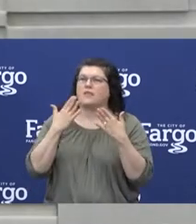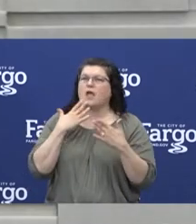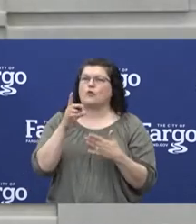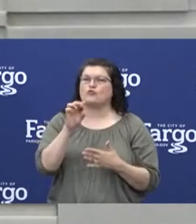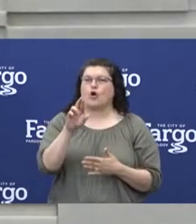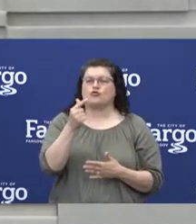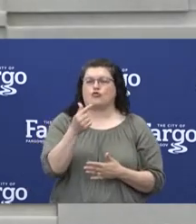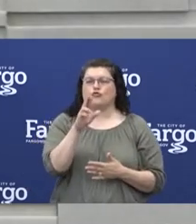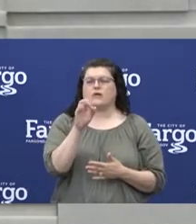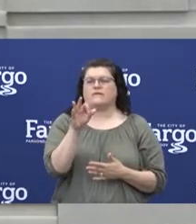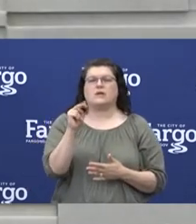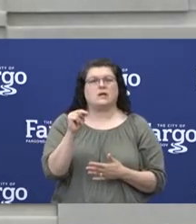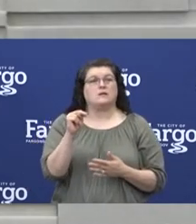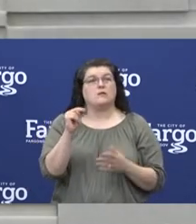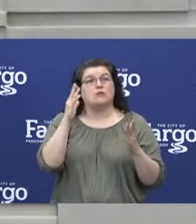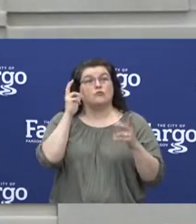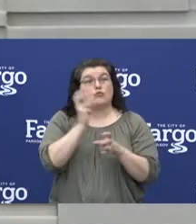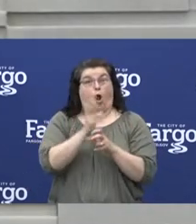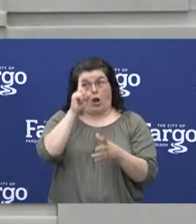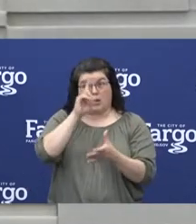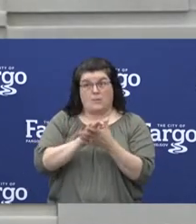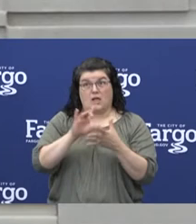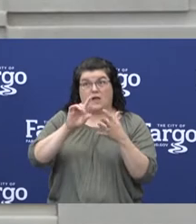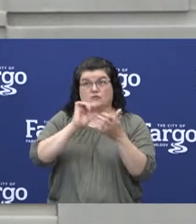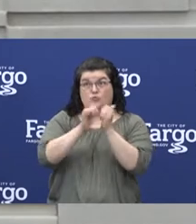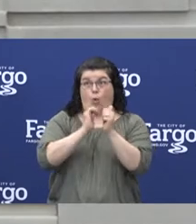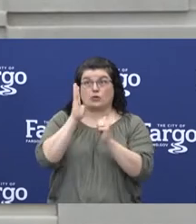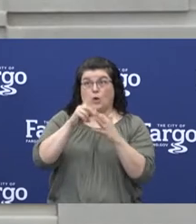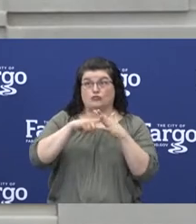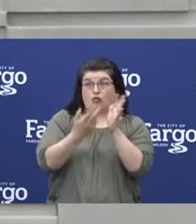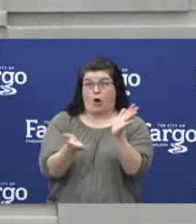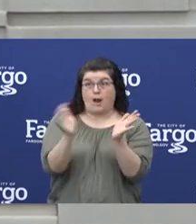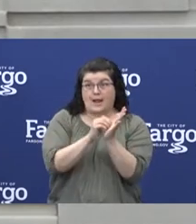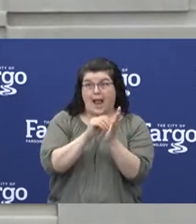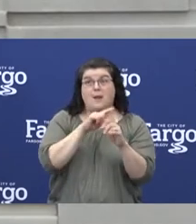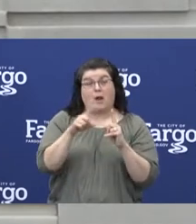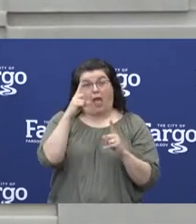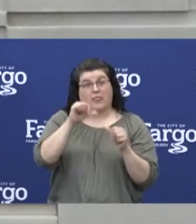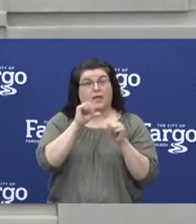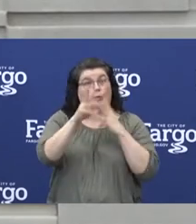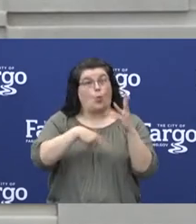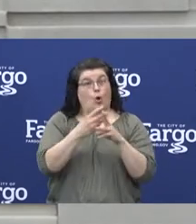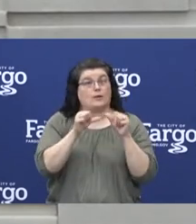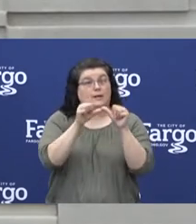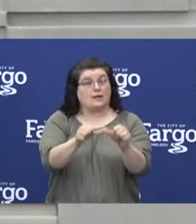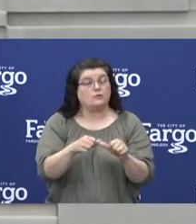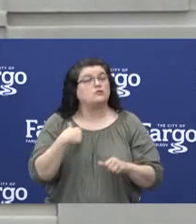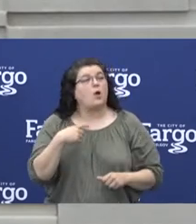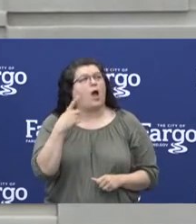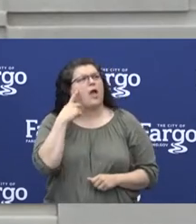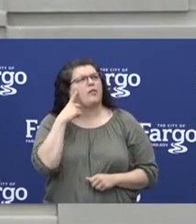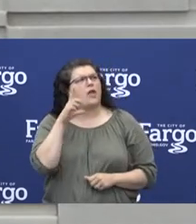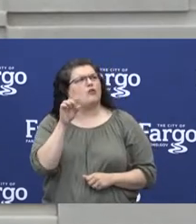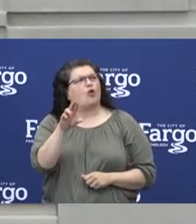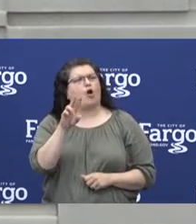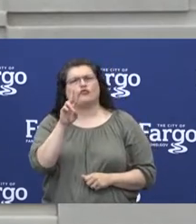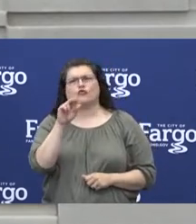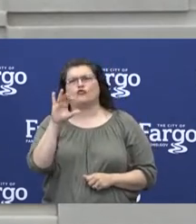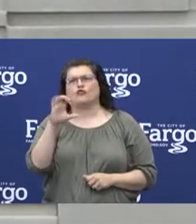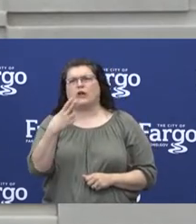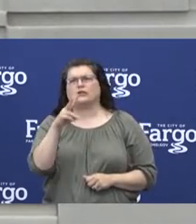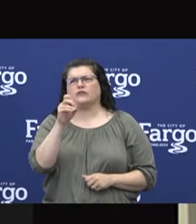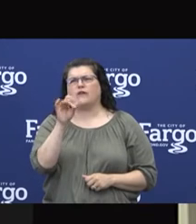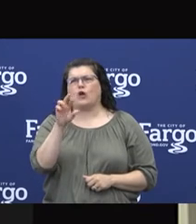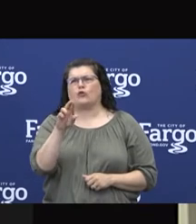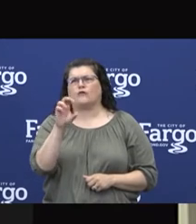Griffin. It's hard to believe sports are going to start again, but the world keeps going on. I think we have Dr. Rich Vedder from Essential Health. Rich, are you on?